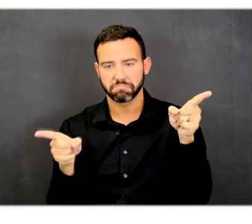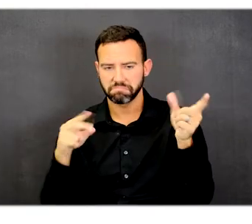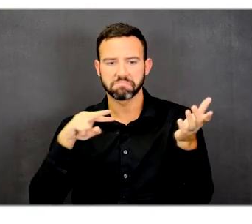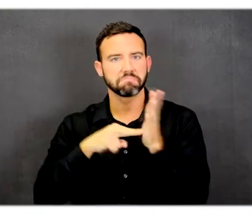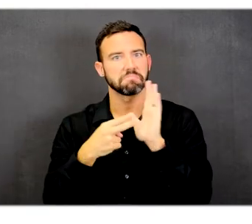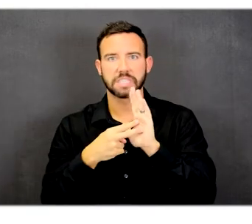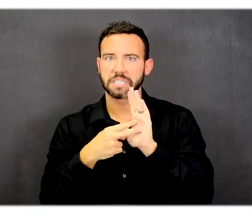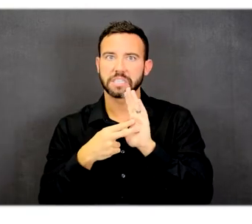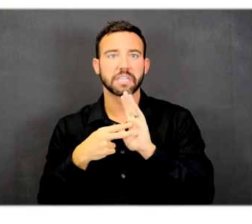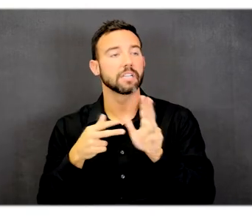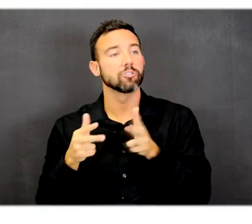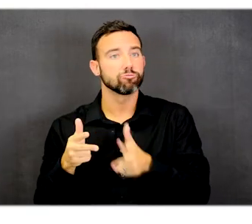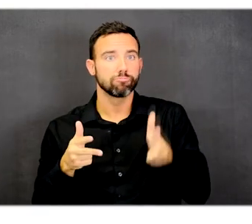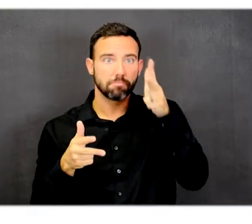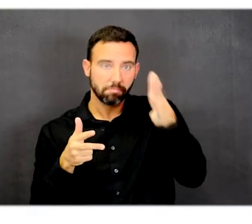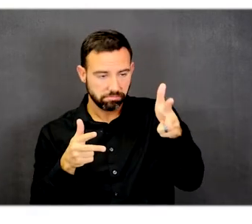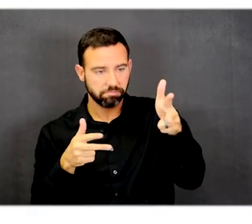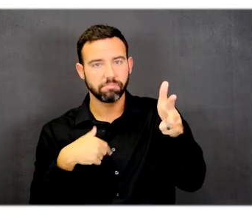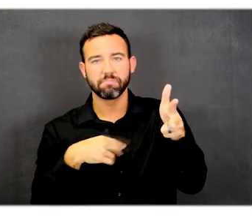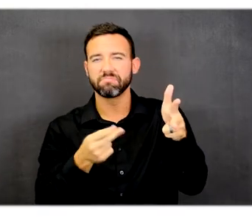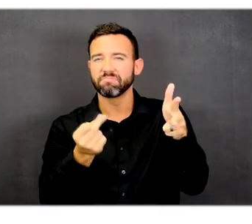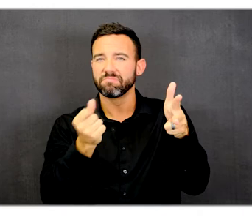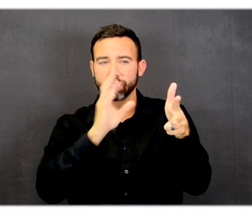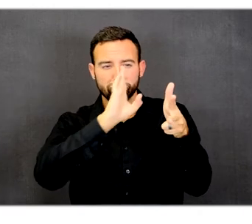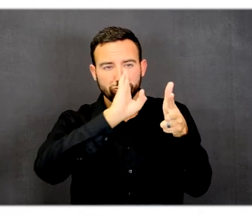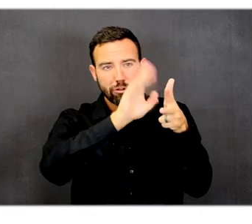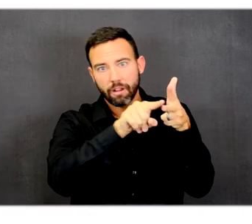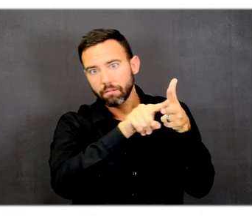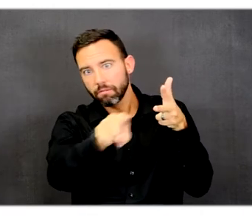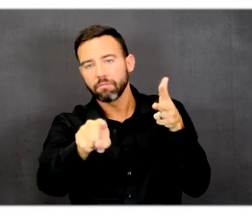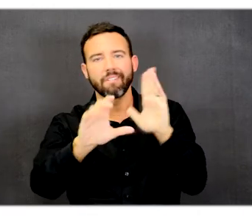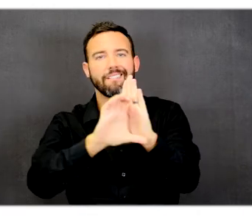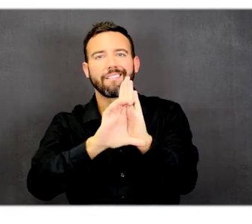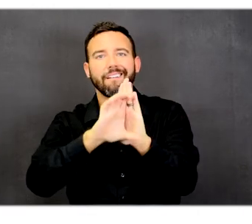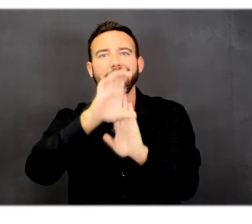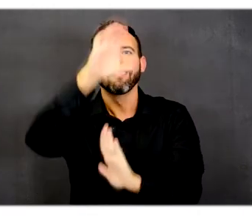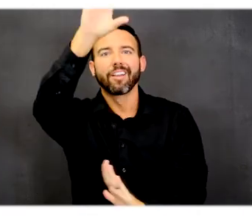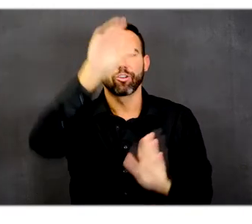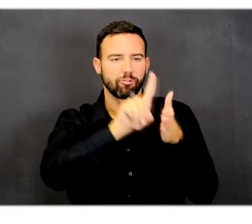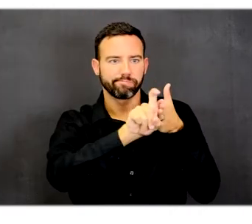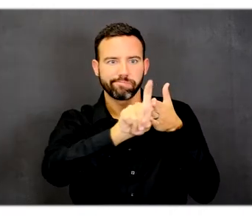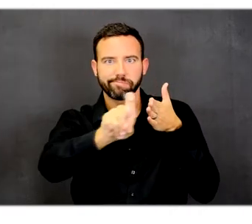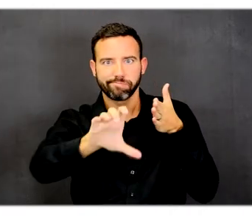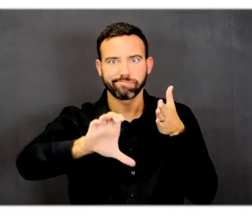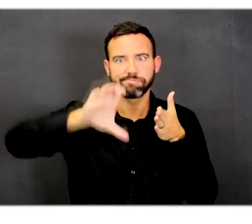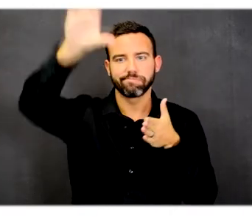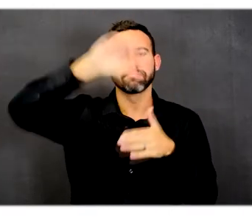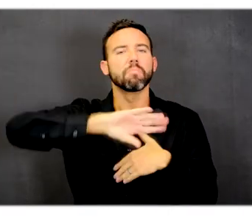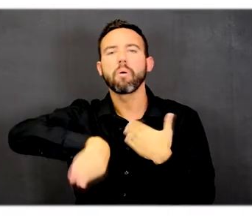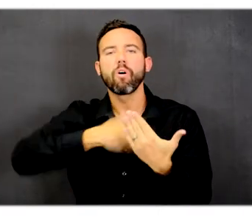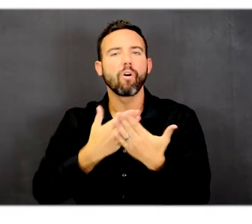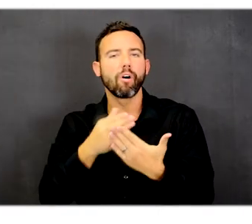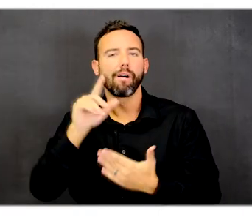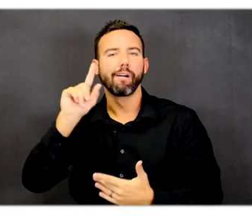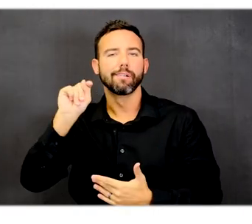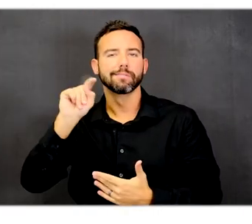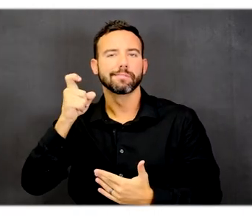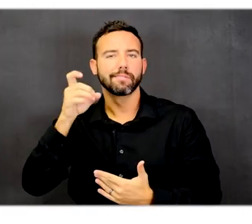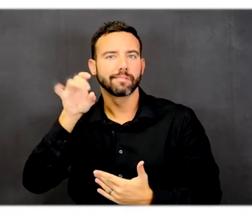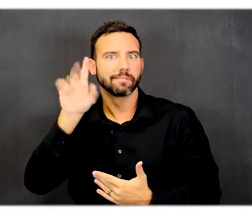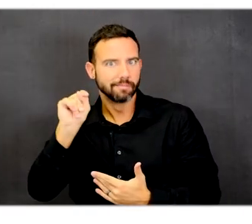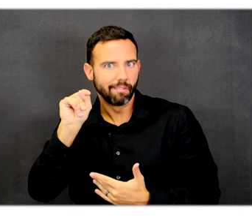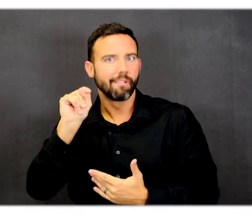direct entry into the elevator lobby. All TxDOT employees enter the building on level one.